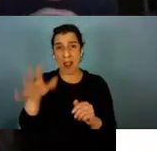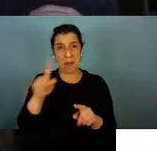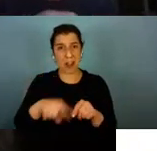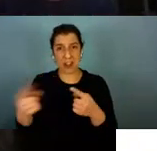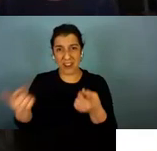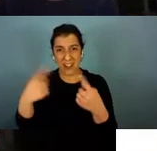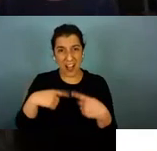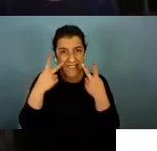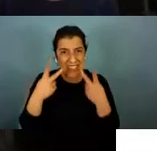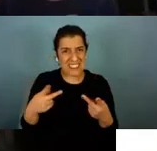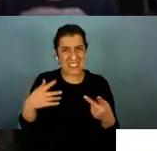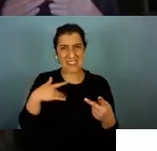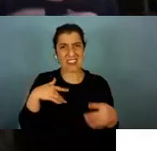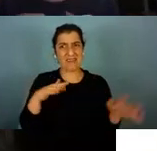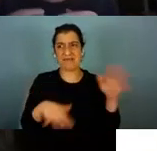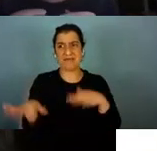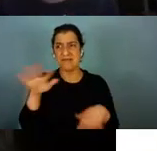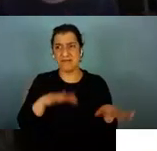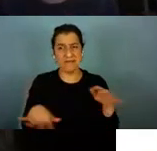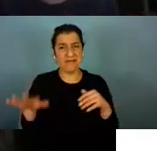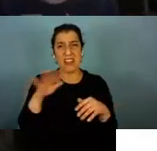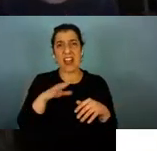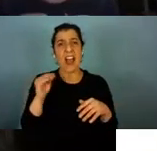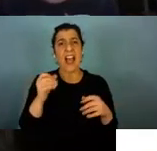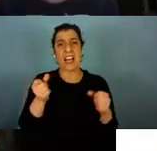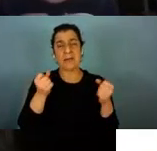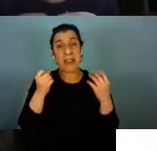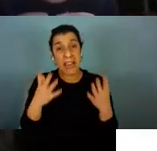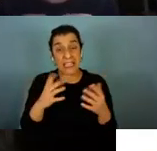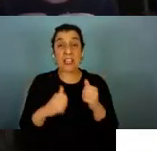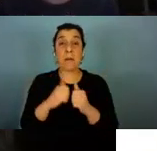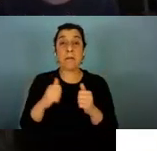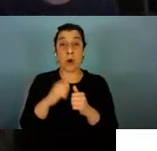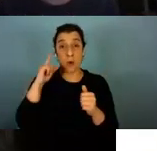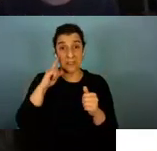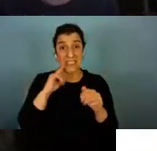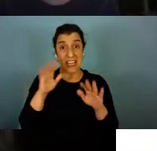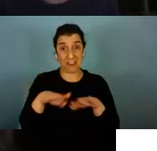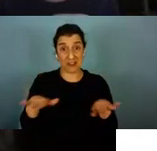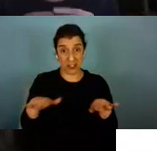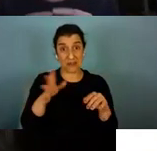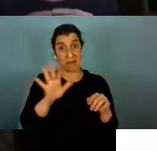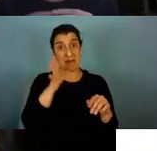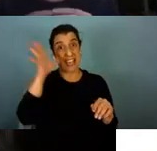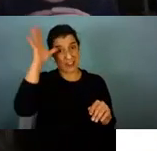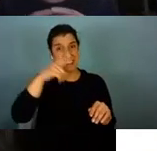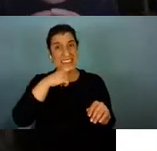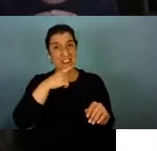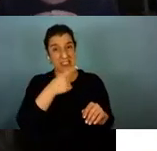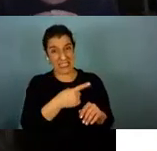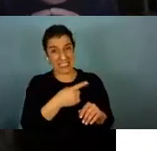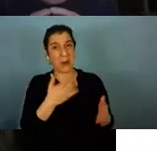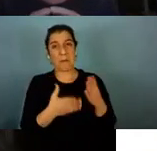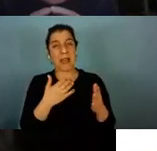and many most deaf children are born into hearing families so maybe there was